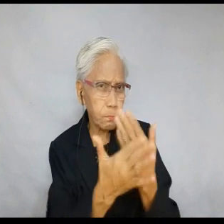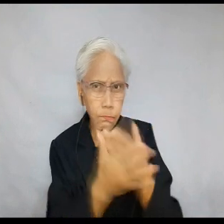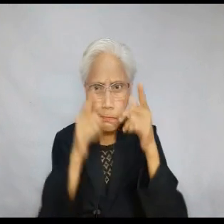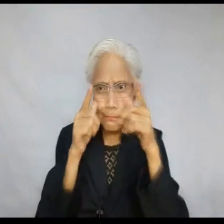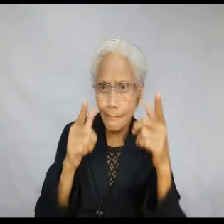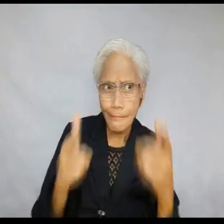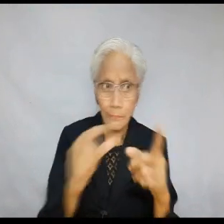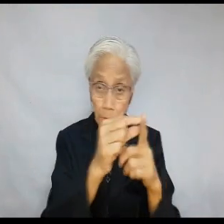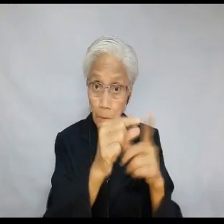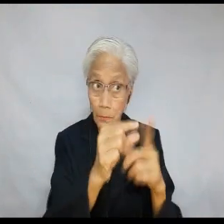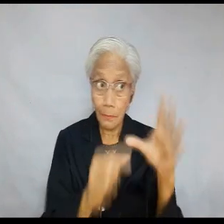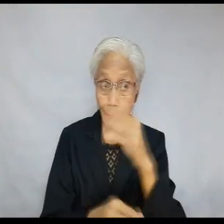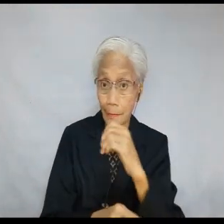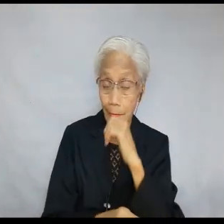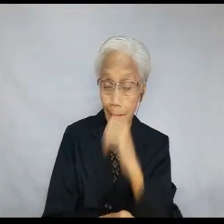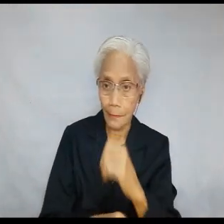fashion is not.